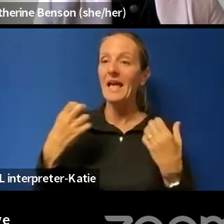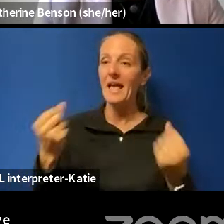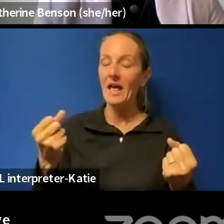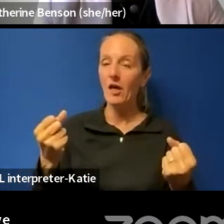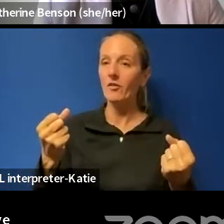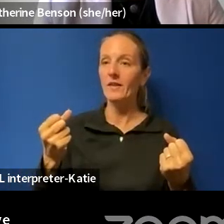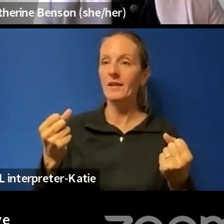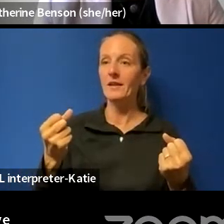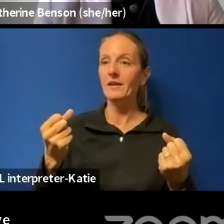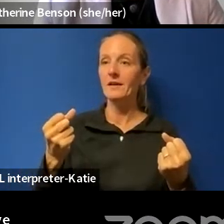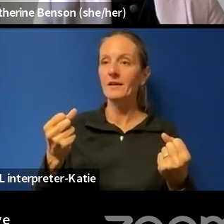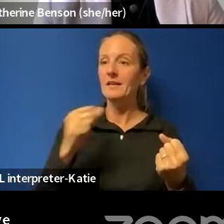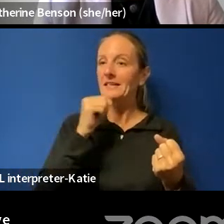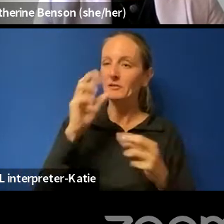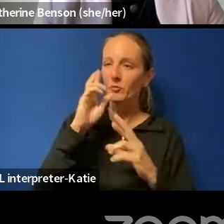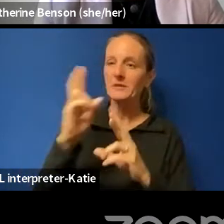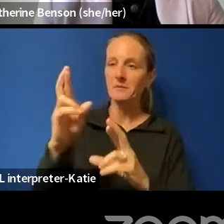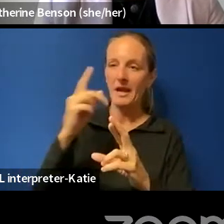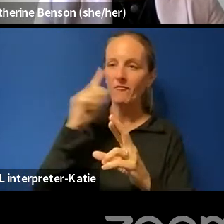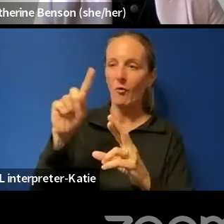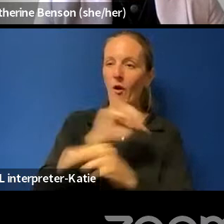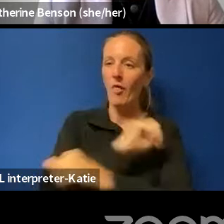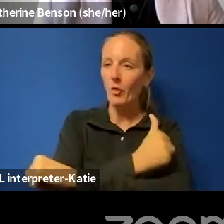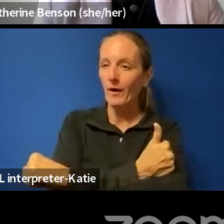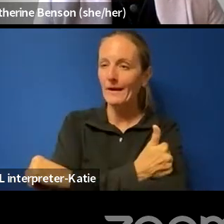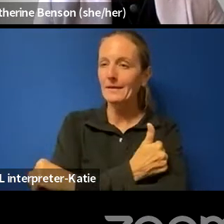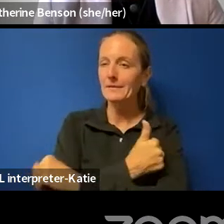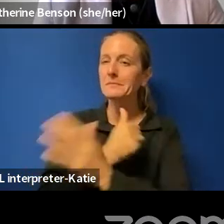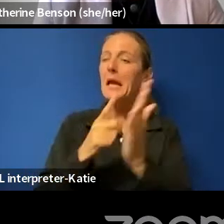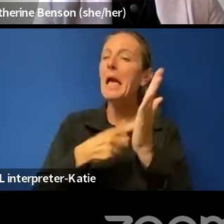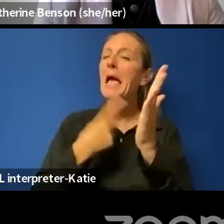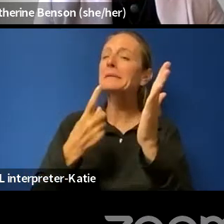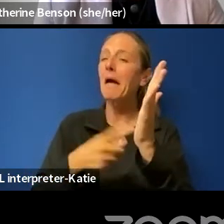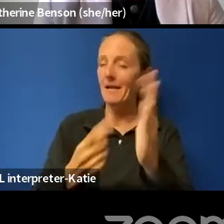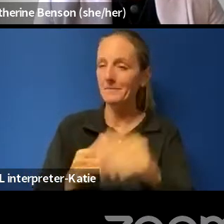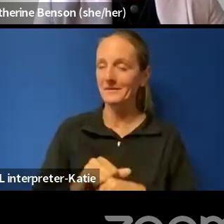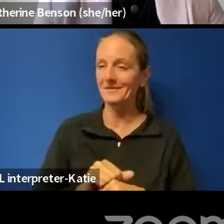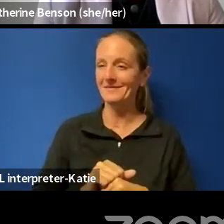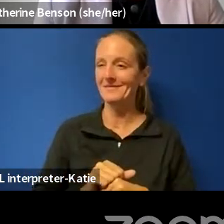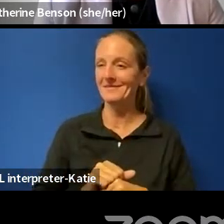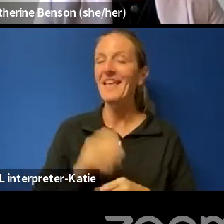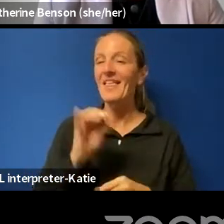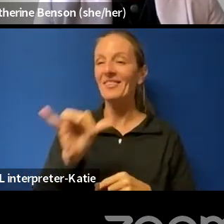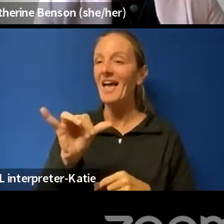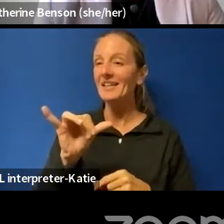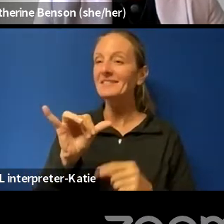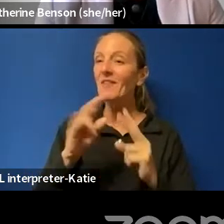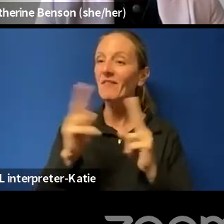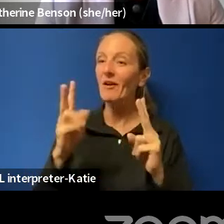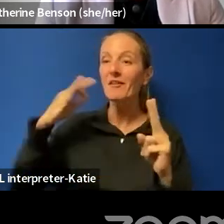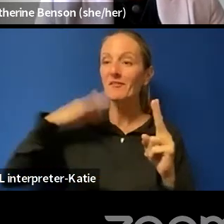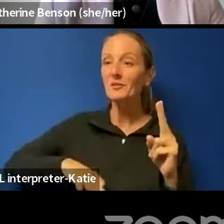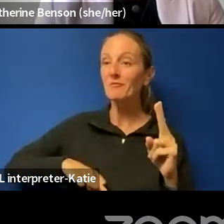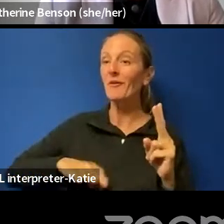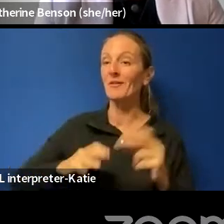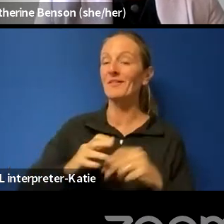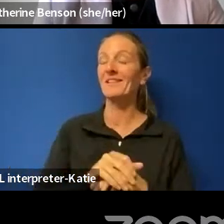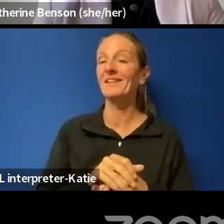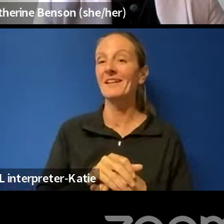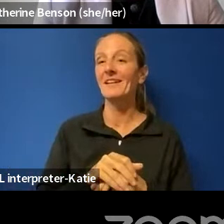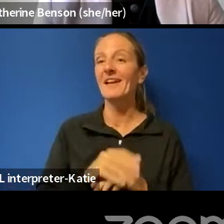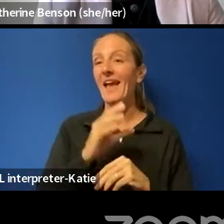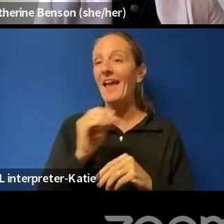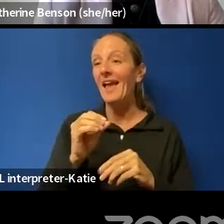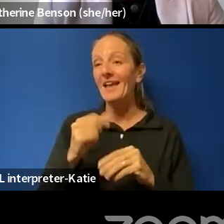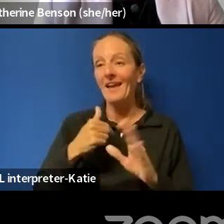for authority. Uh, uh, times, uh, is a very useful, uh, useful thing. And it is very difficult and I, uh, do acknowledge